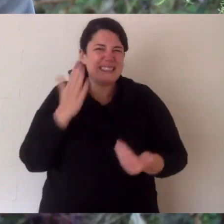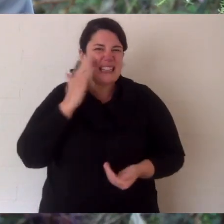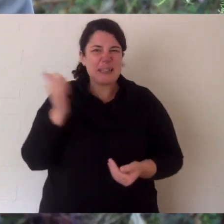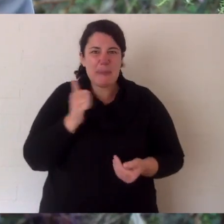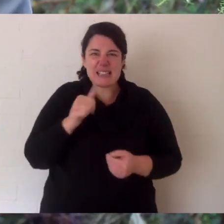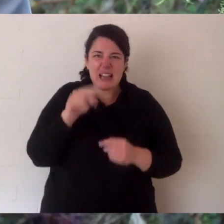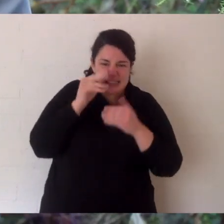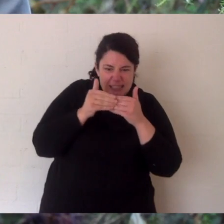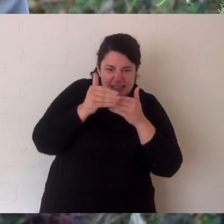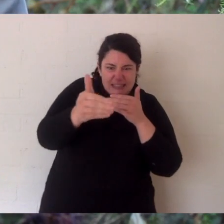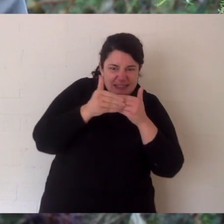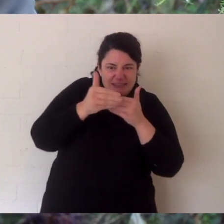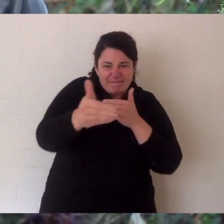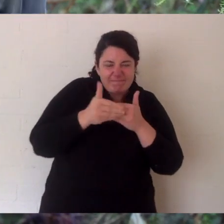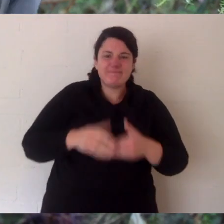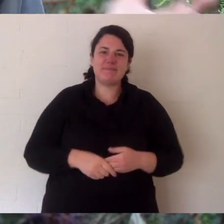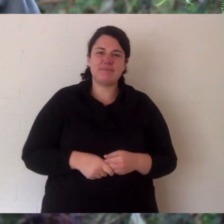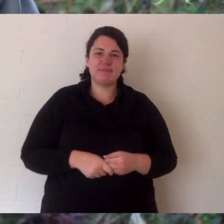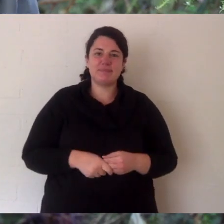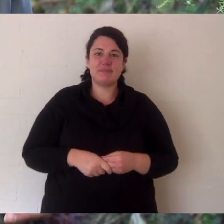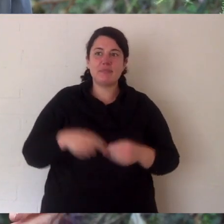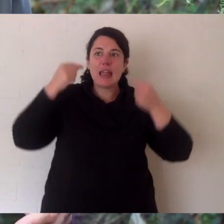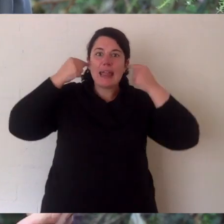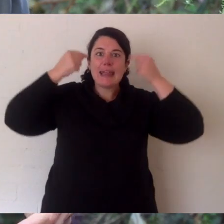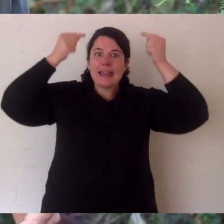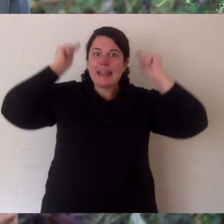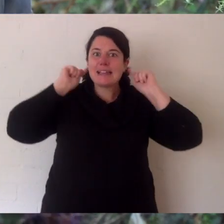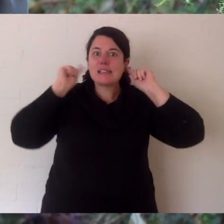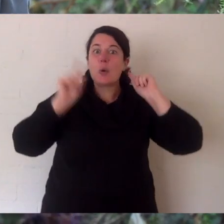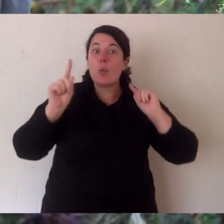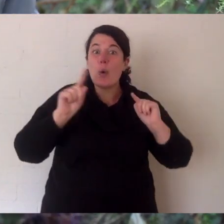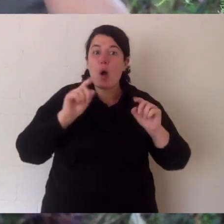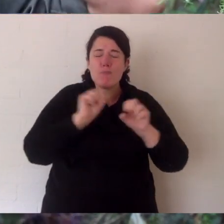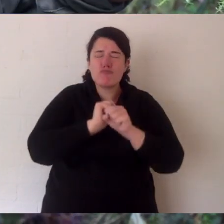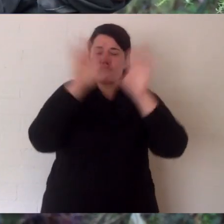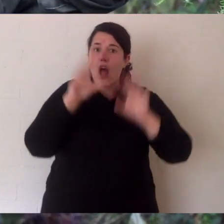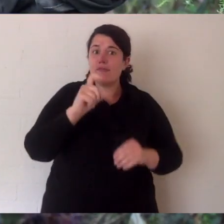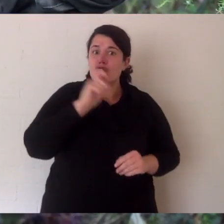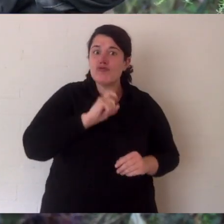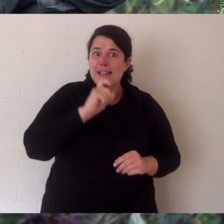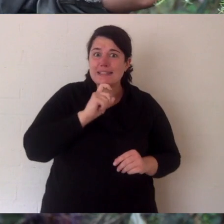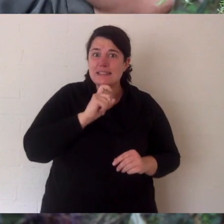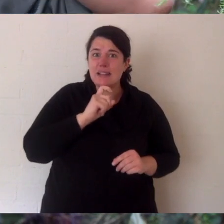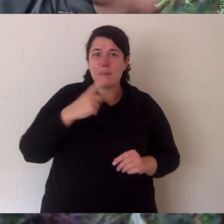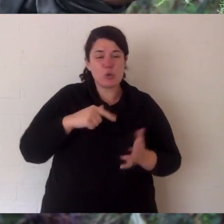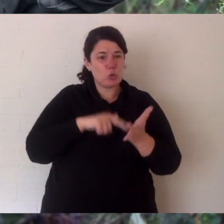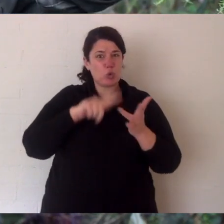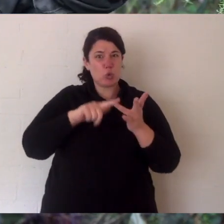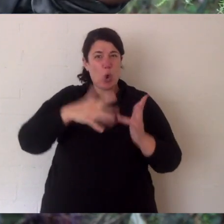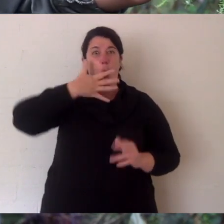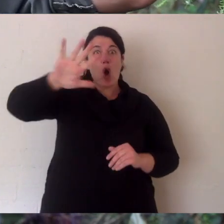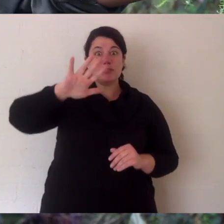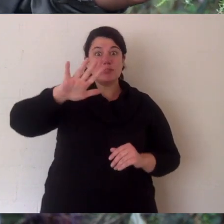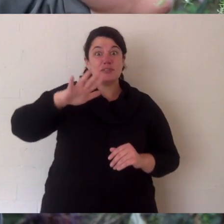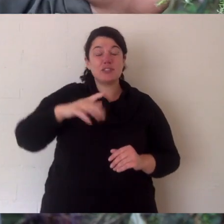live that far off the ground you don't need the best eyesight because you can't see too far. Ears, they sometimes they